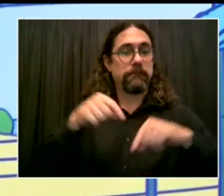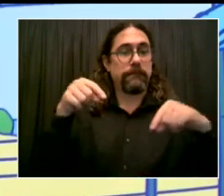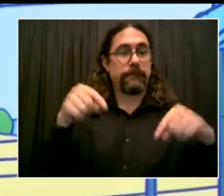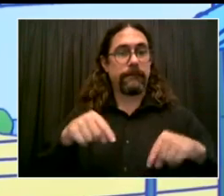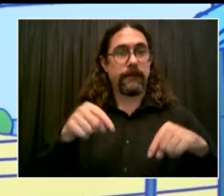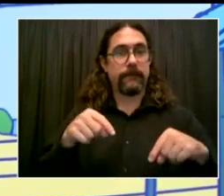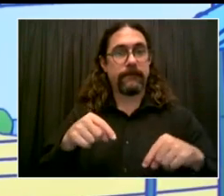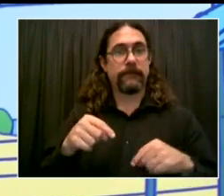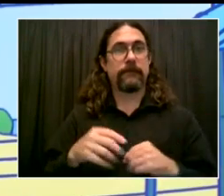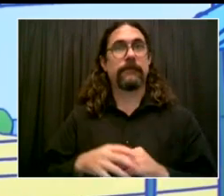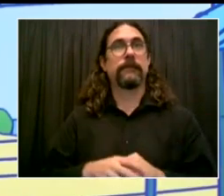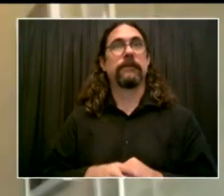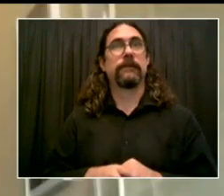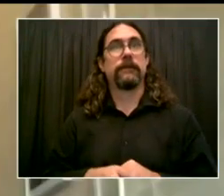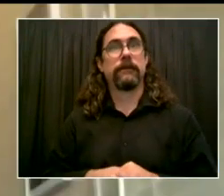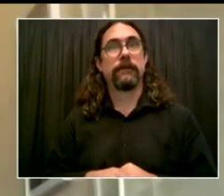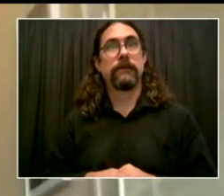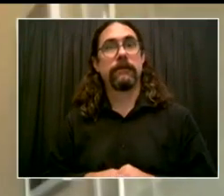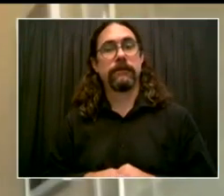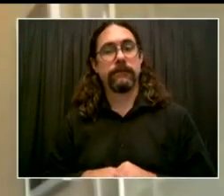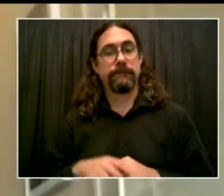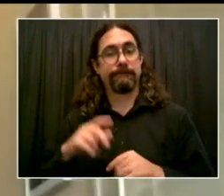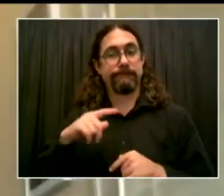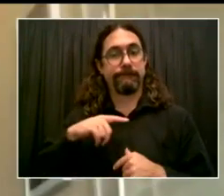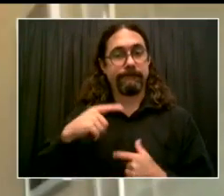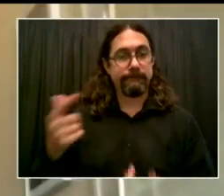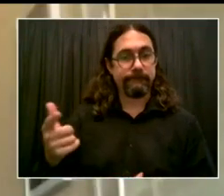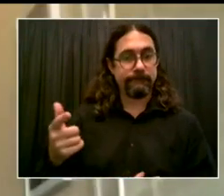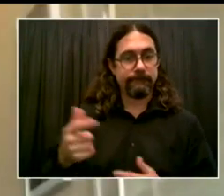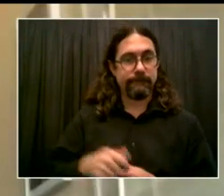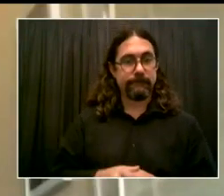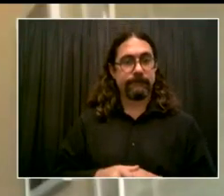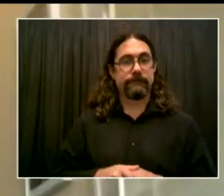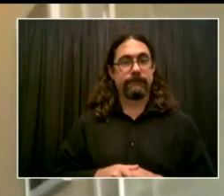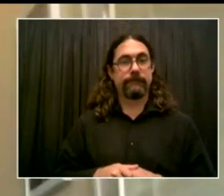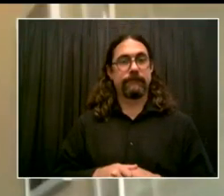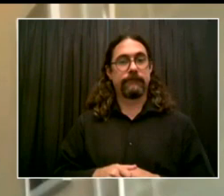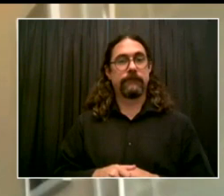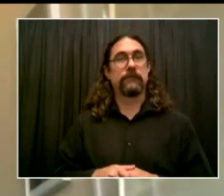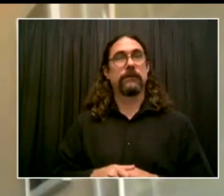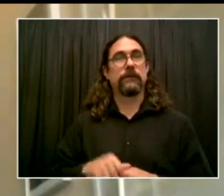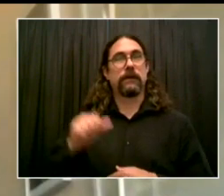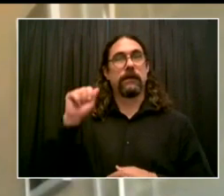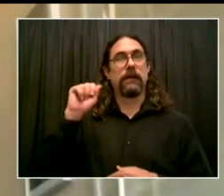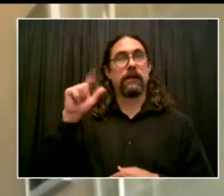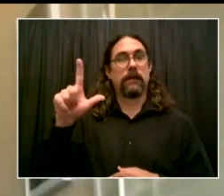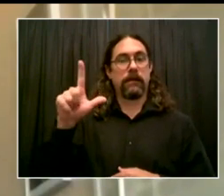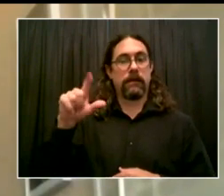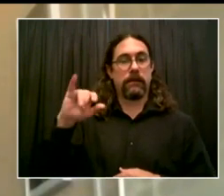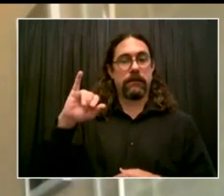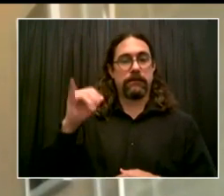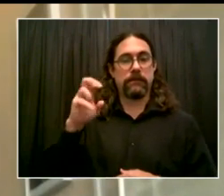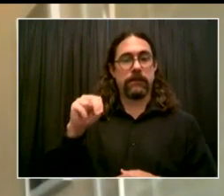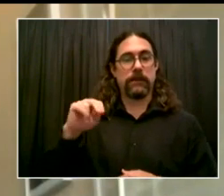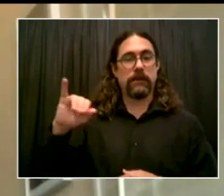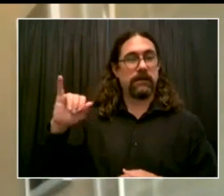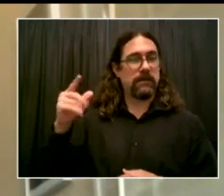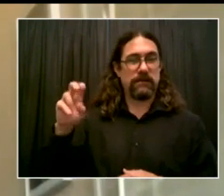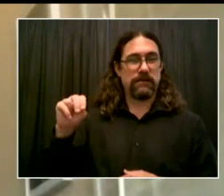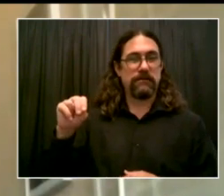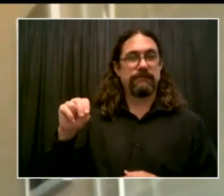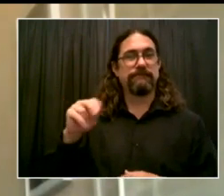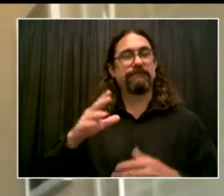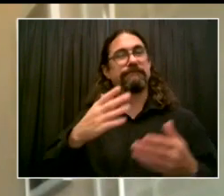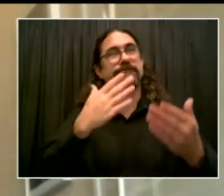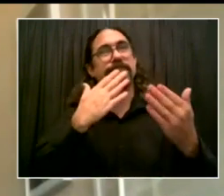up domestic workers. What an honor to be here today to celebrate this big, big milestone for our workforce. Thanks